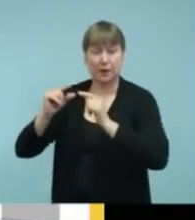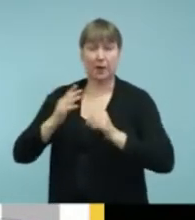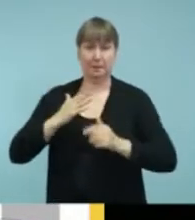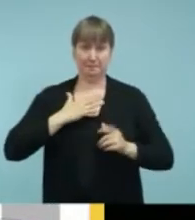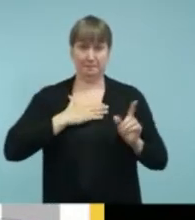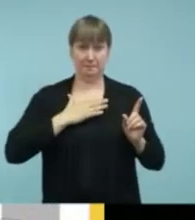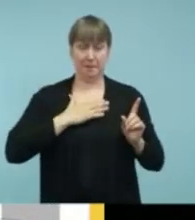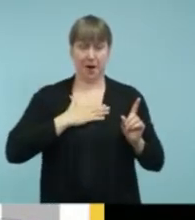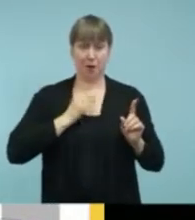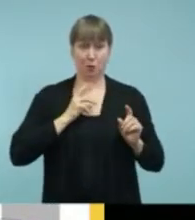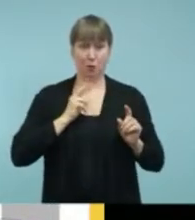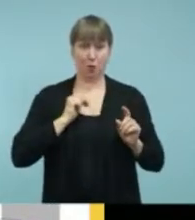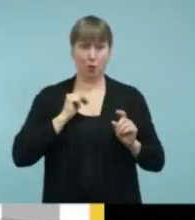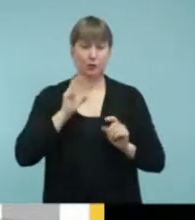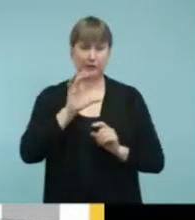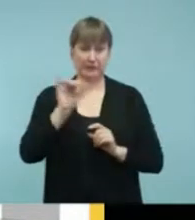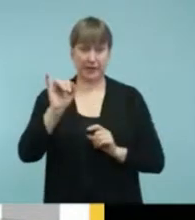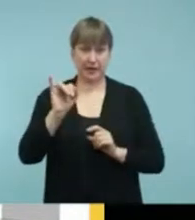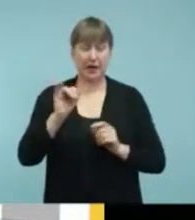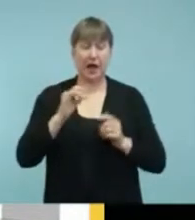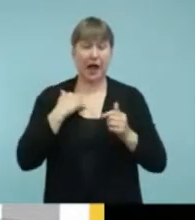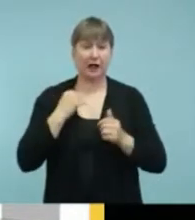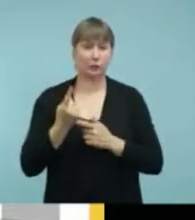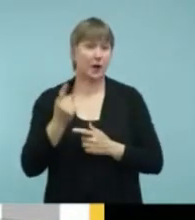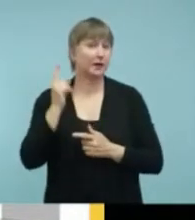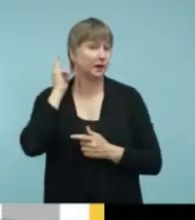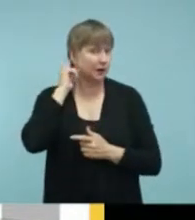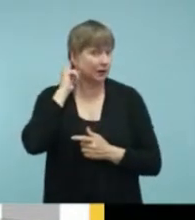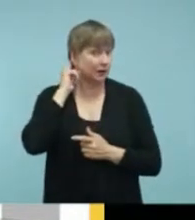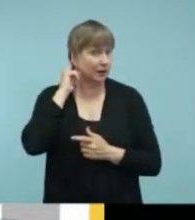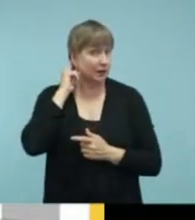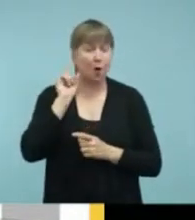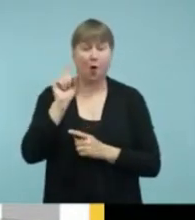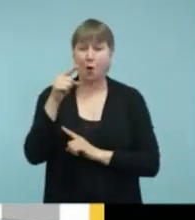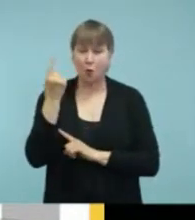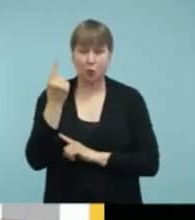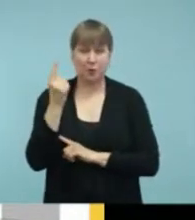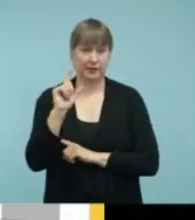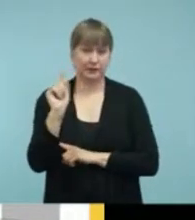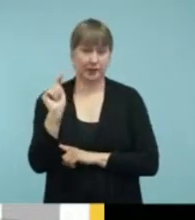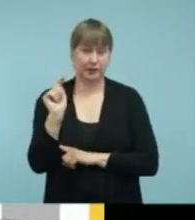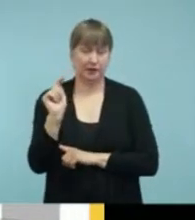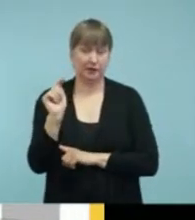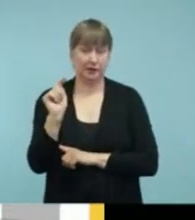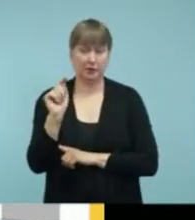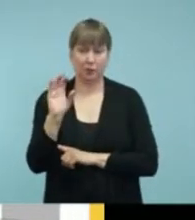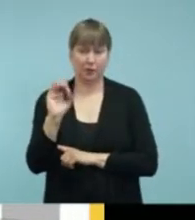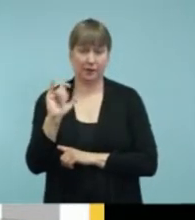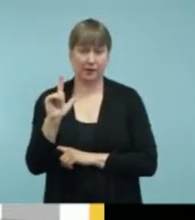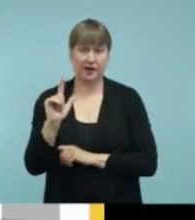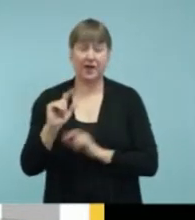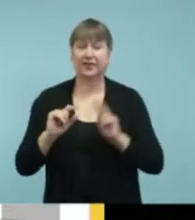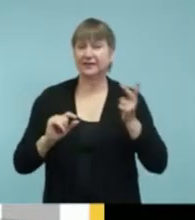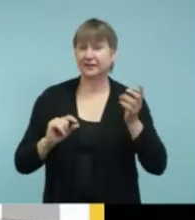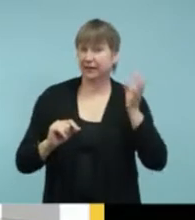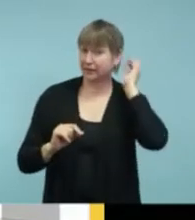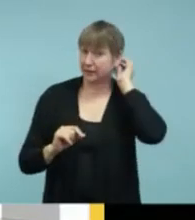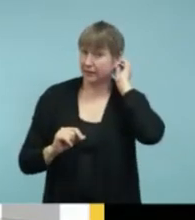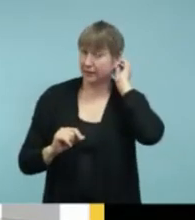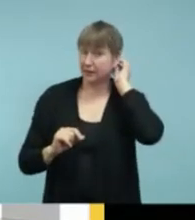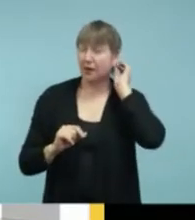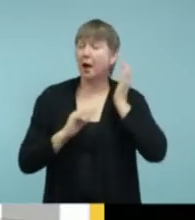I have one cochlear implant that is all telecoil. My second cochlear implant is part